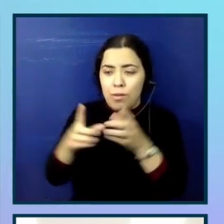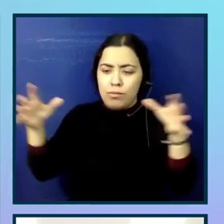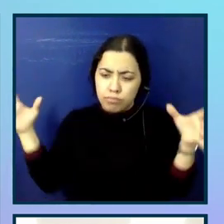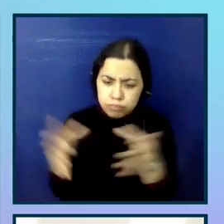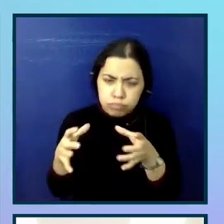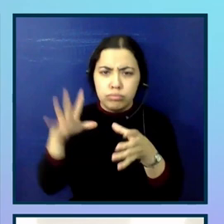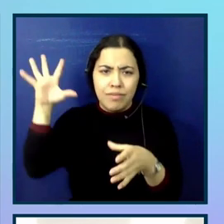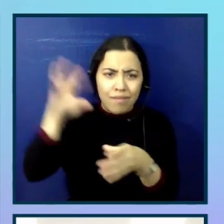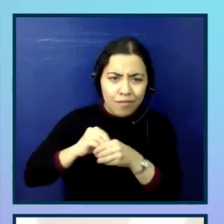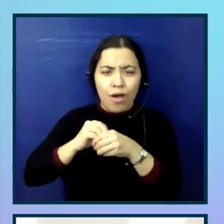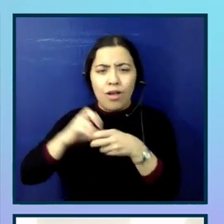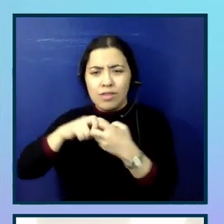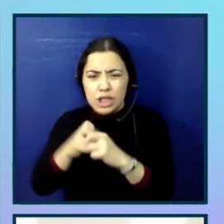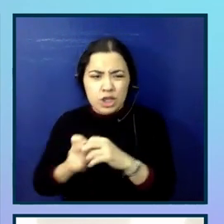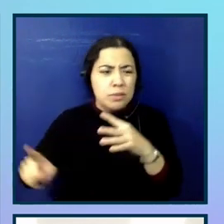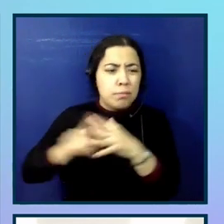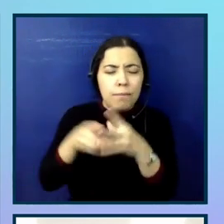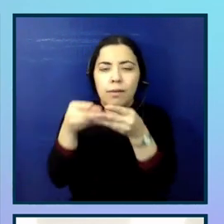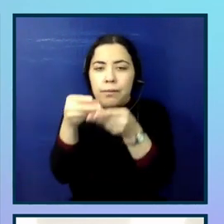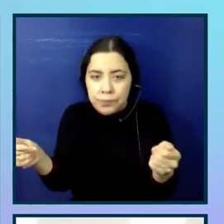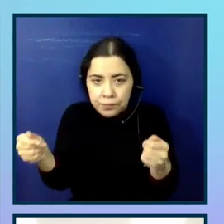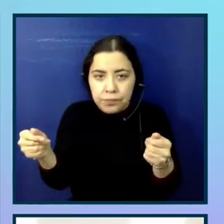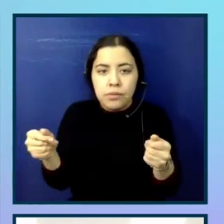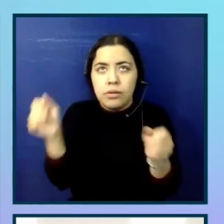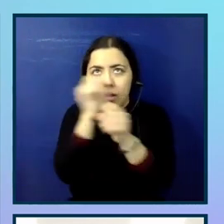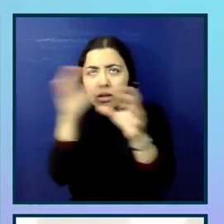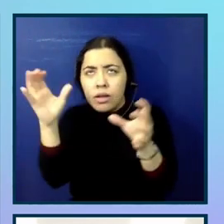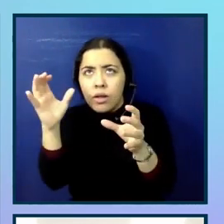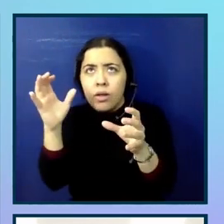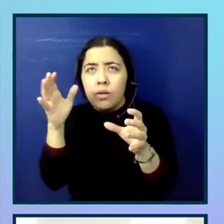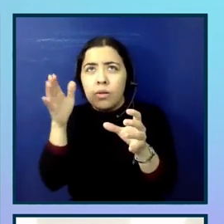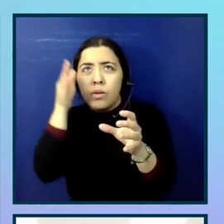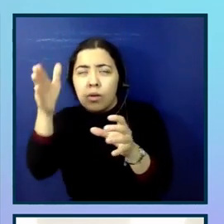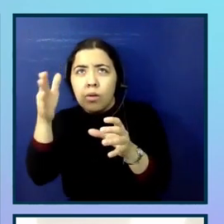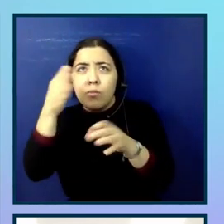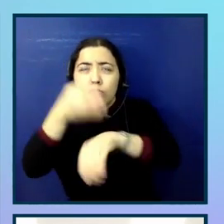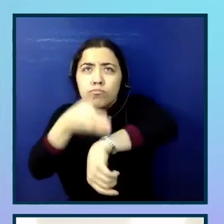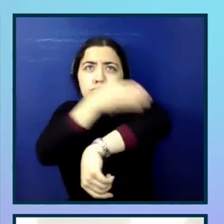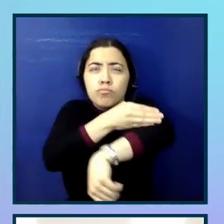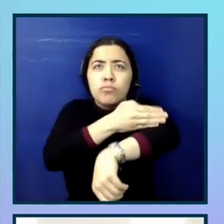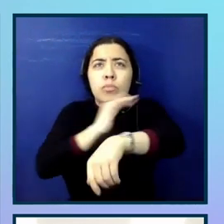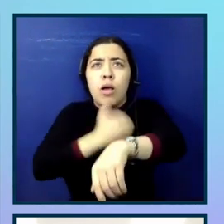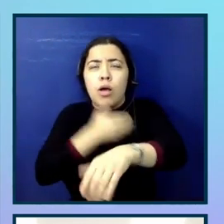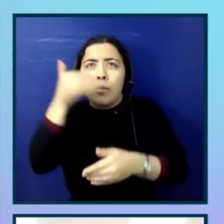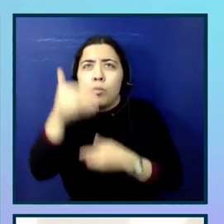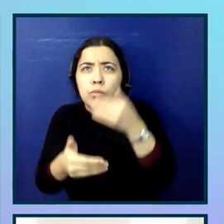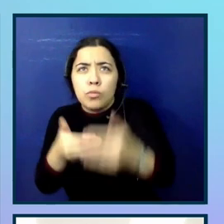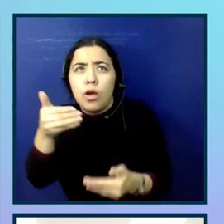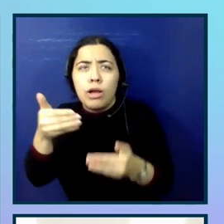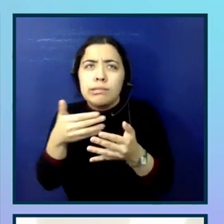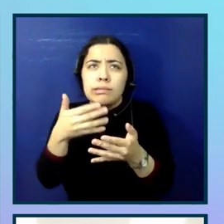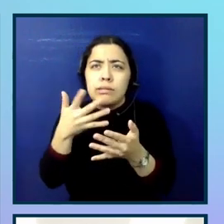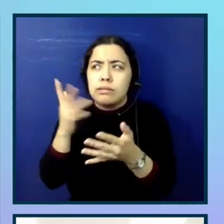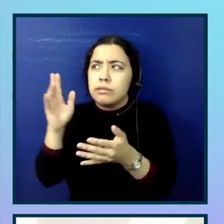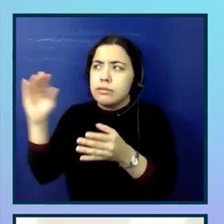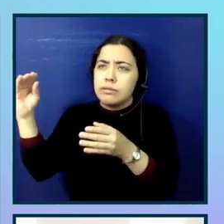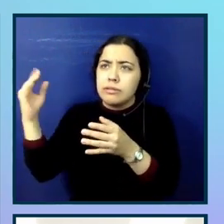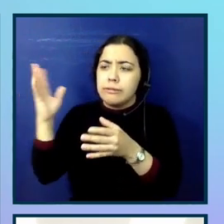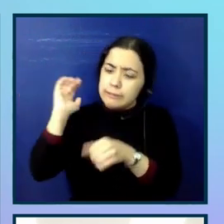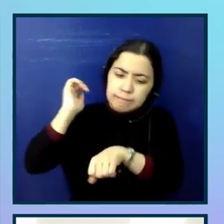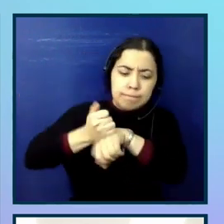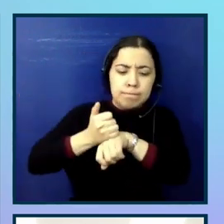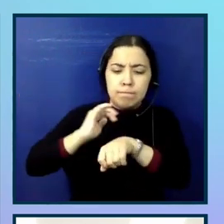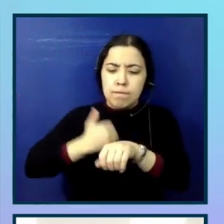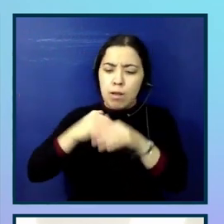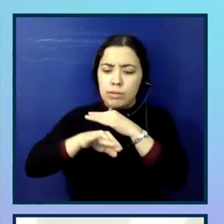define what our processes should look like and what we needed to do to implement those and improve our processes. And then what opportunities we have for innovation,